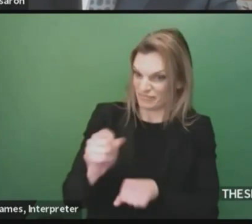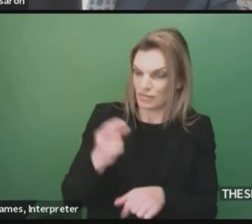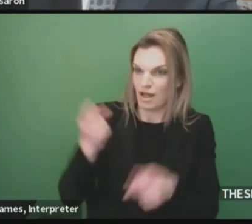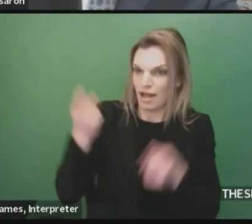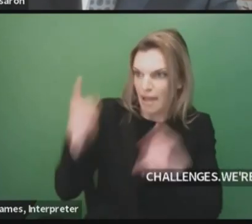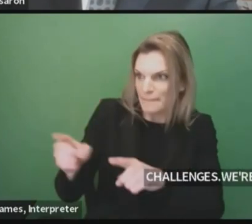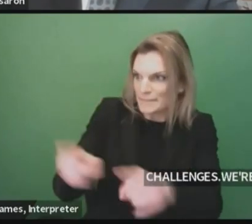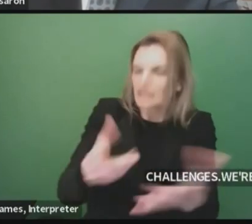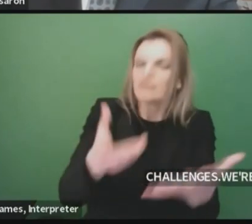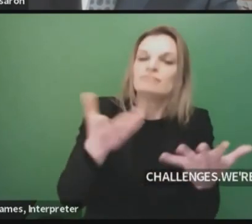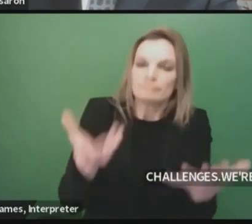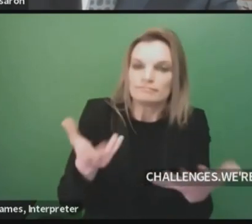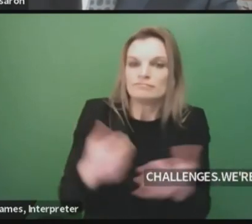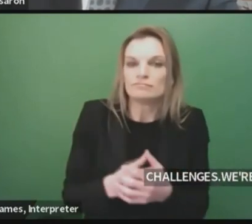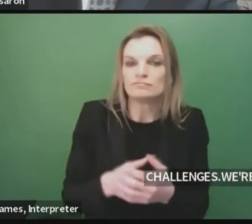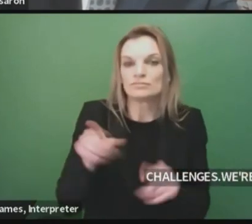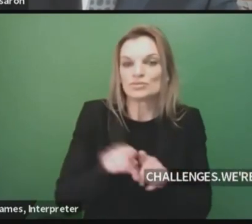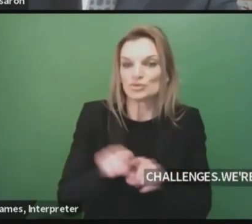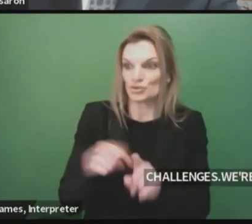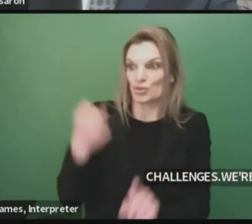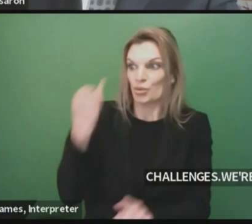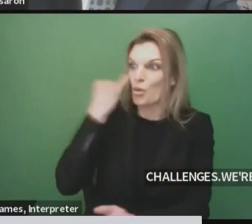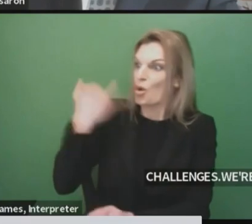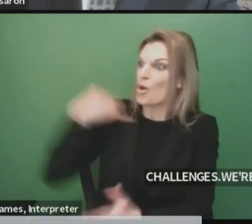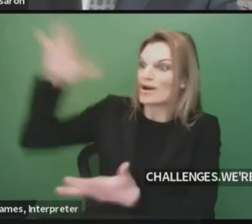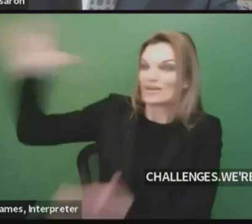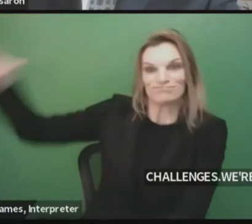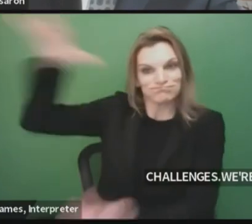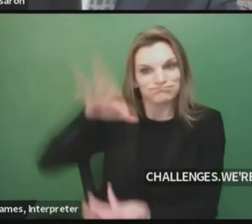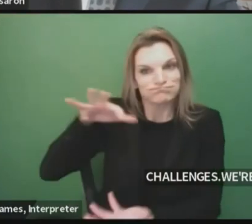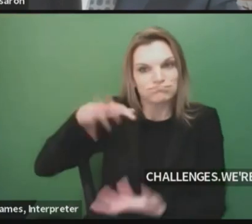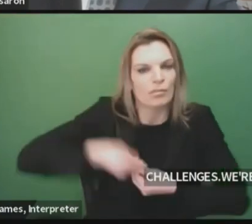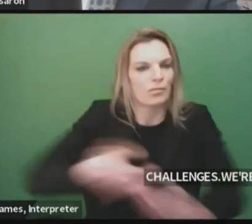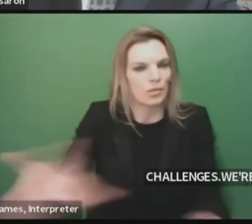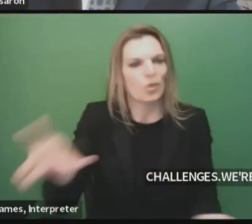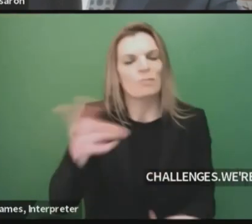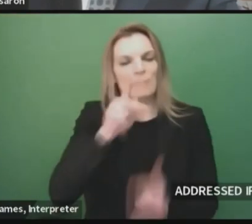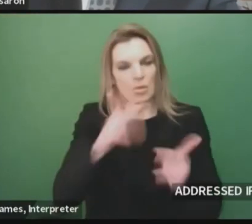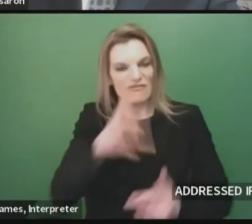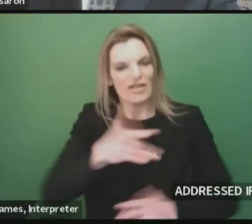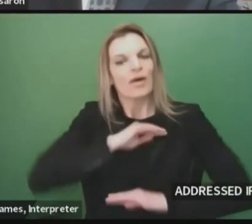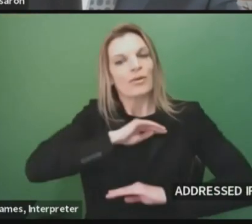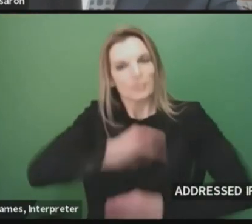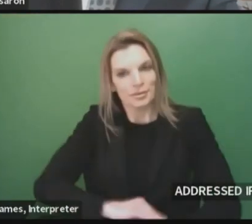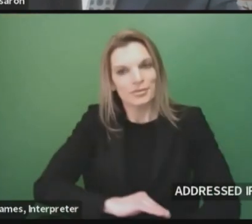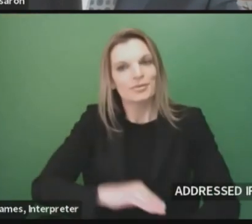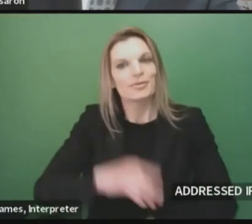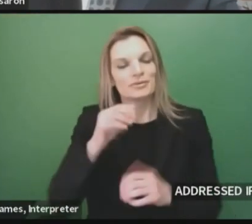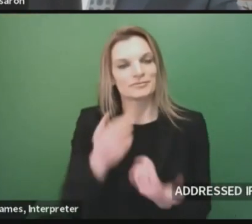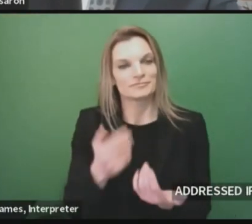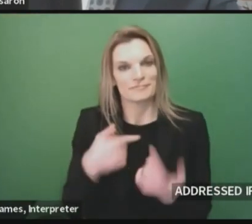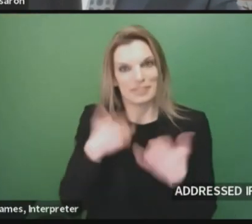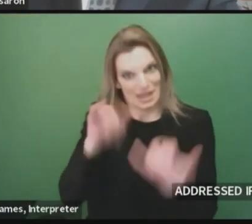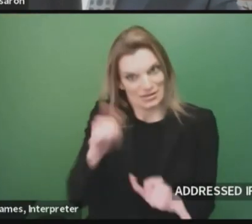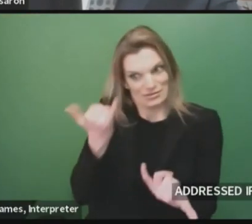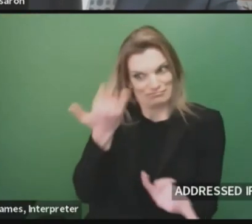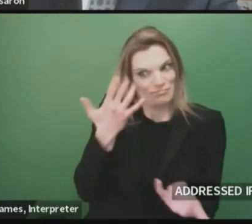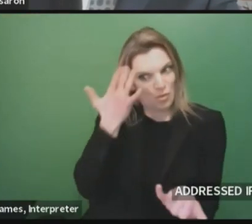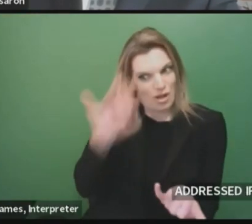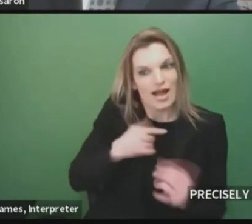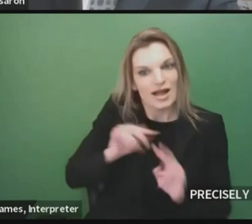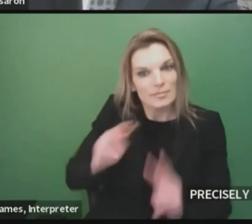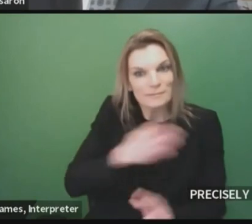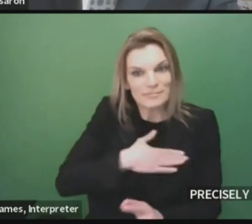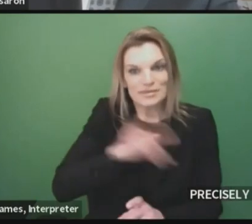vaccines. And that's precisely why I'm continuing our push to get more vaccines into Michigan. Because if we have plentiful